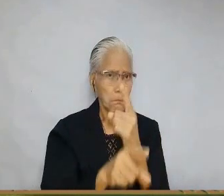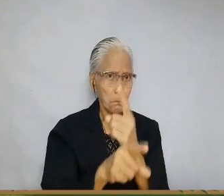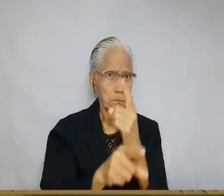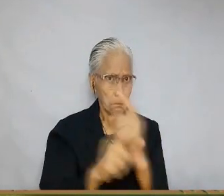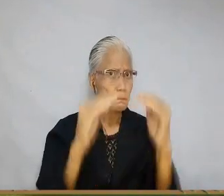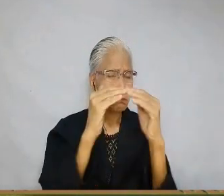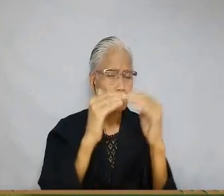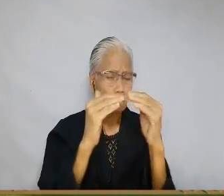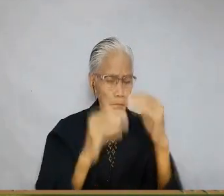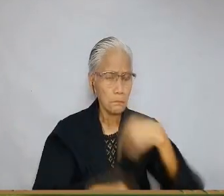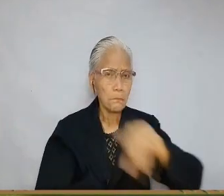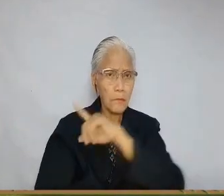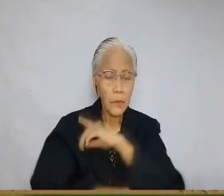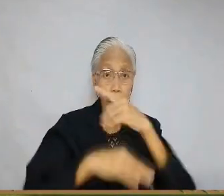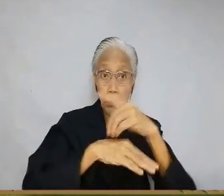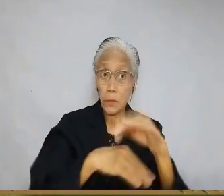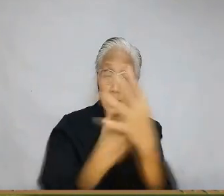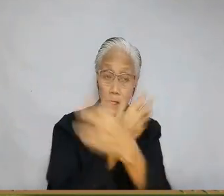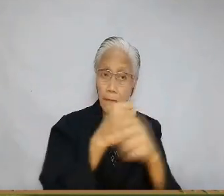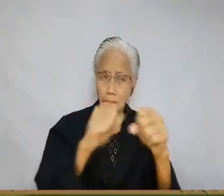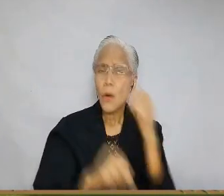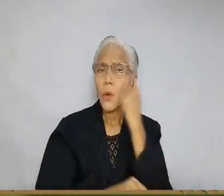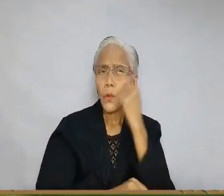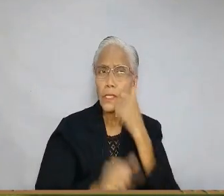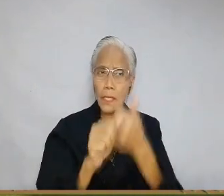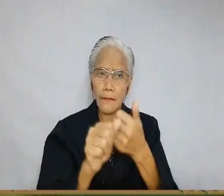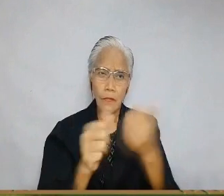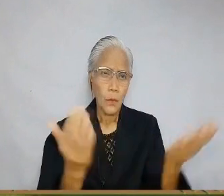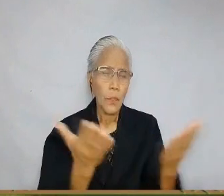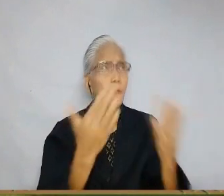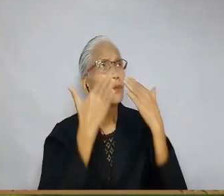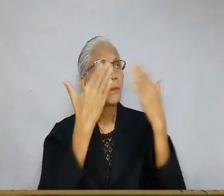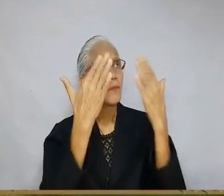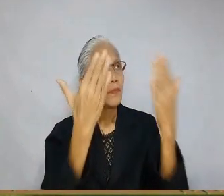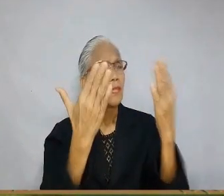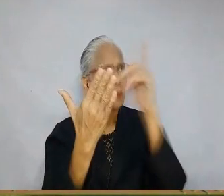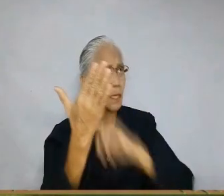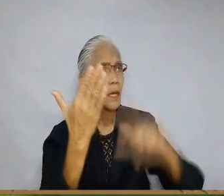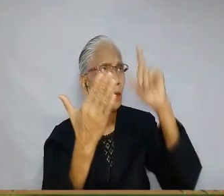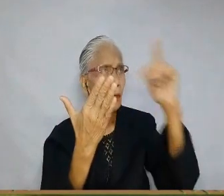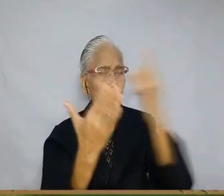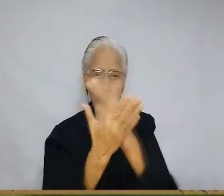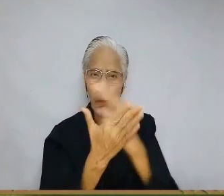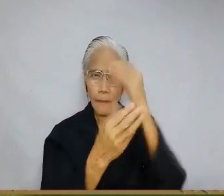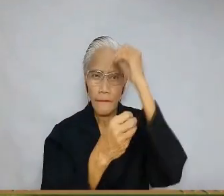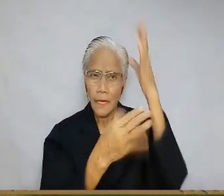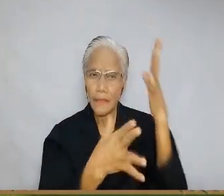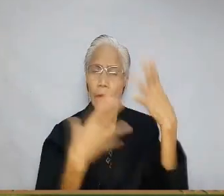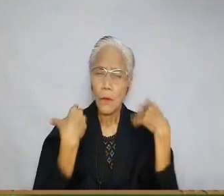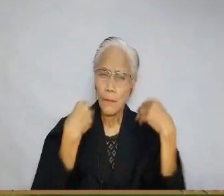truly right and just, our duty and our salvation, always and everywhere, to give You thanks, Lord, Holy Father,